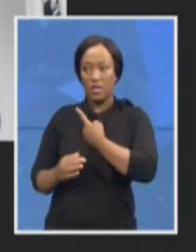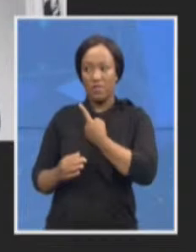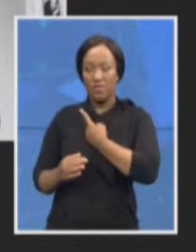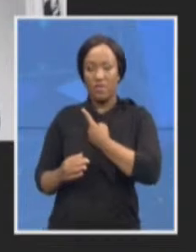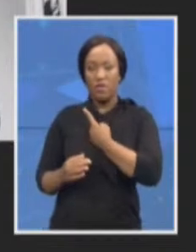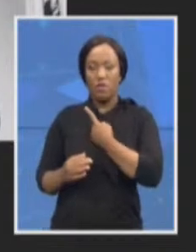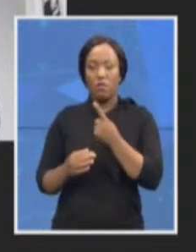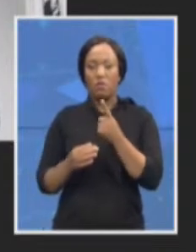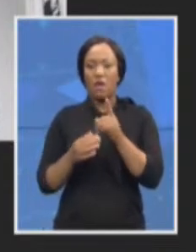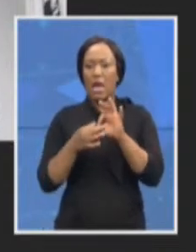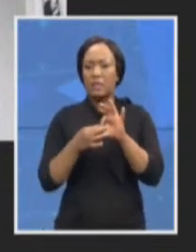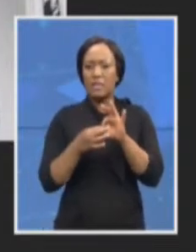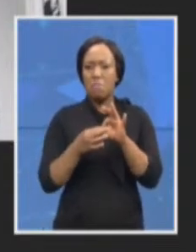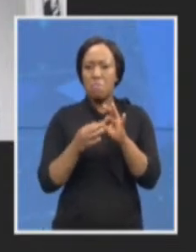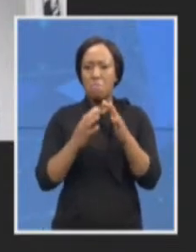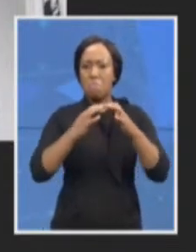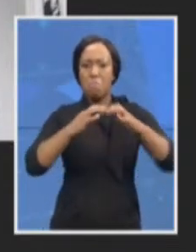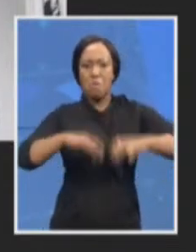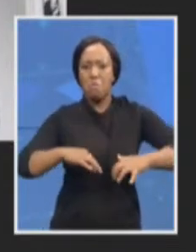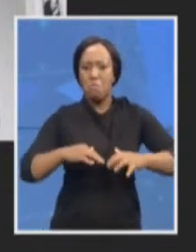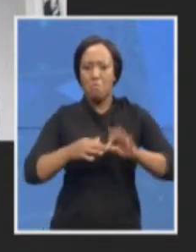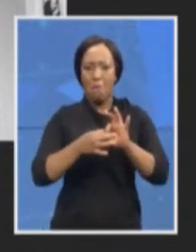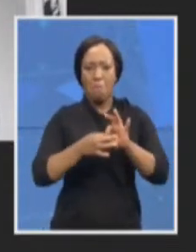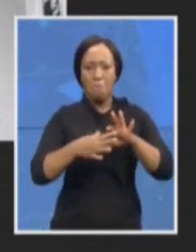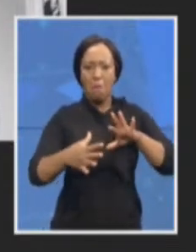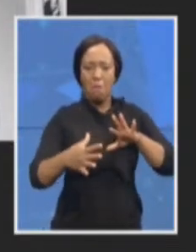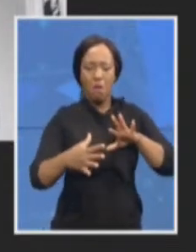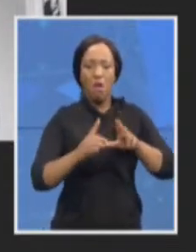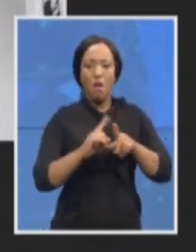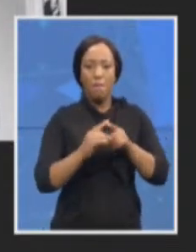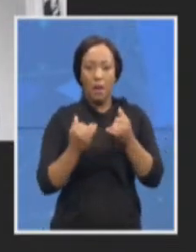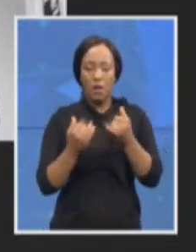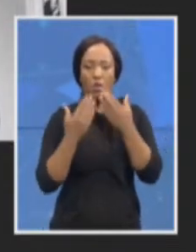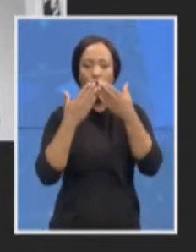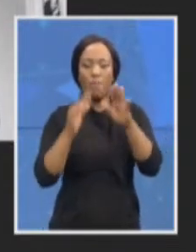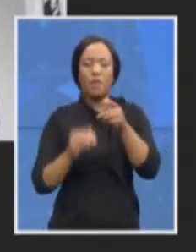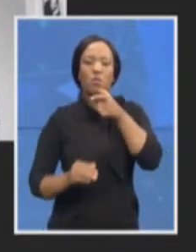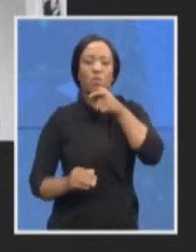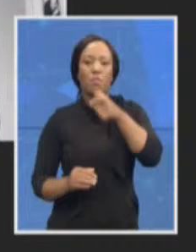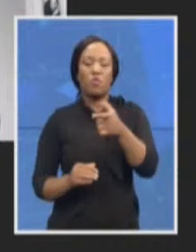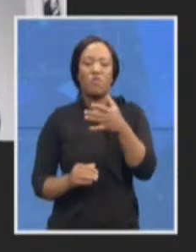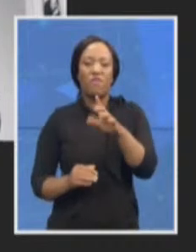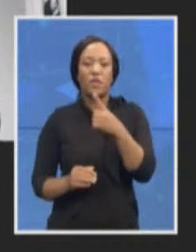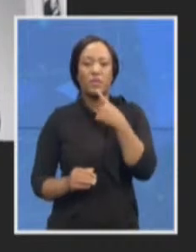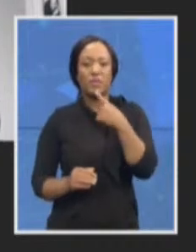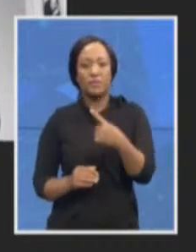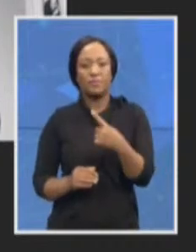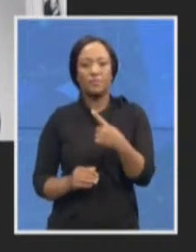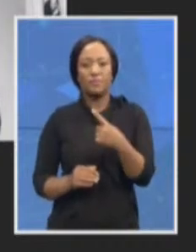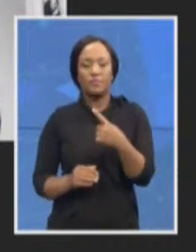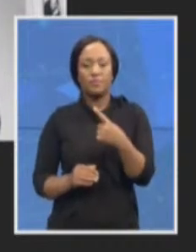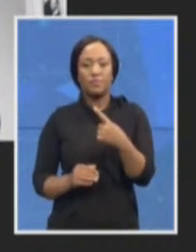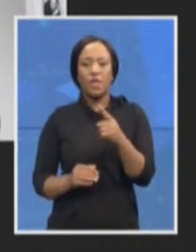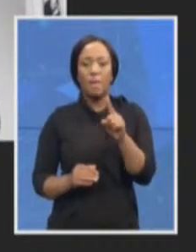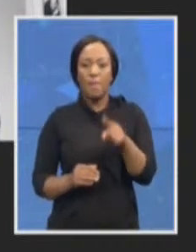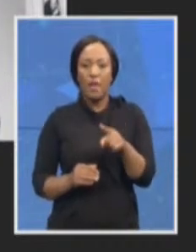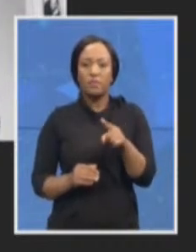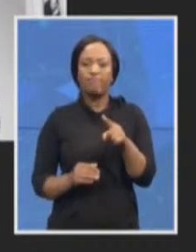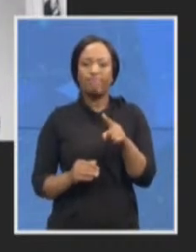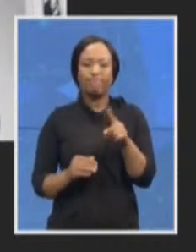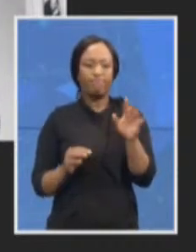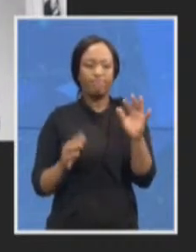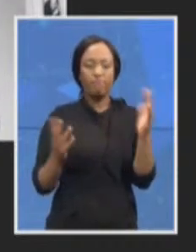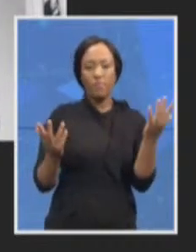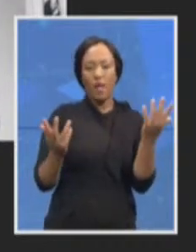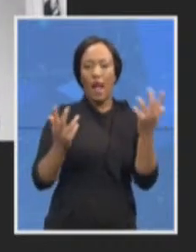your opening comments now, you did mention that there needs to be a high degree of alignment in terms of strategy and focus on